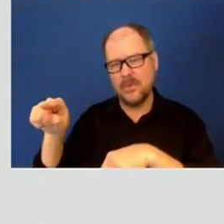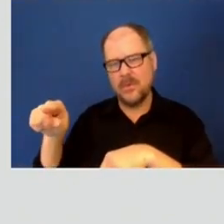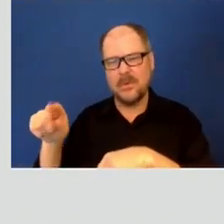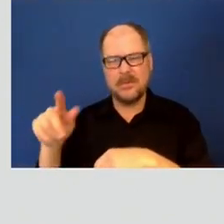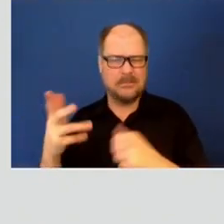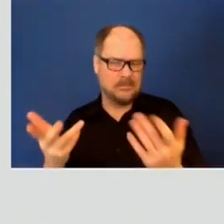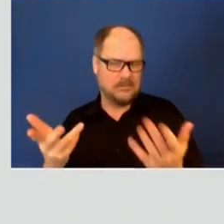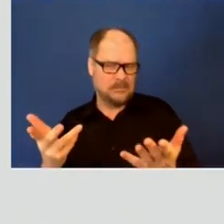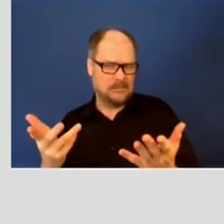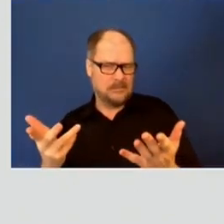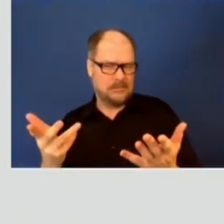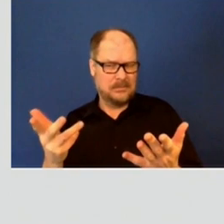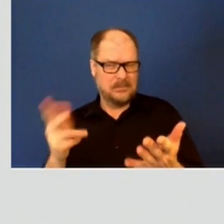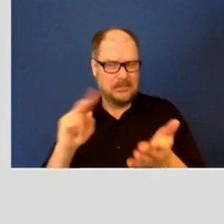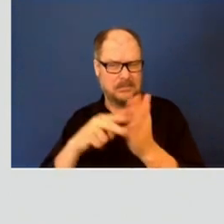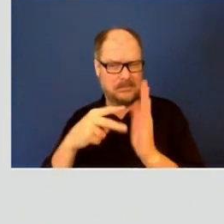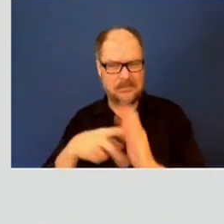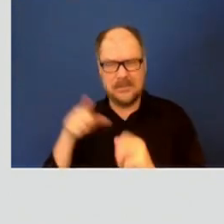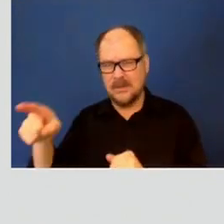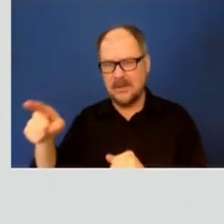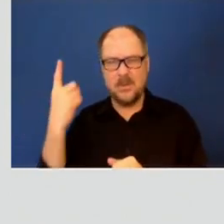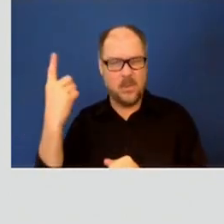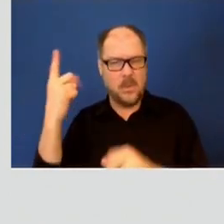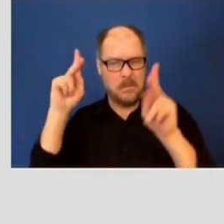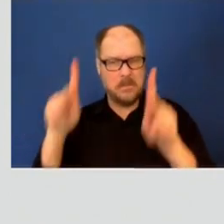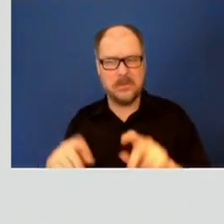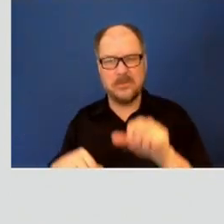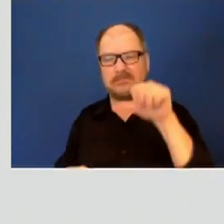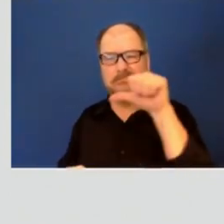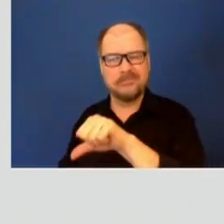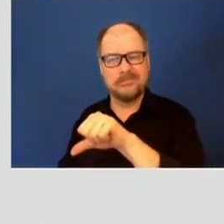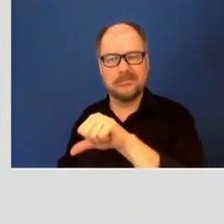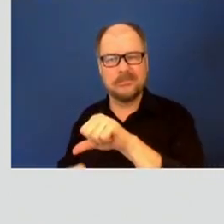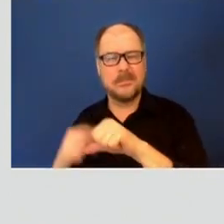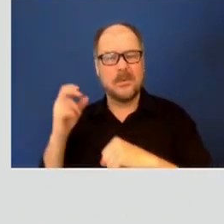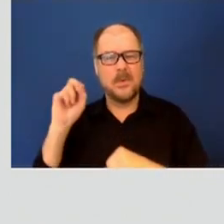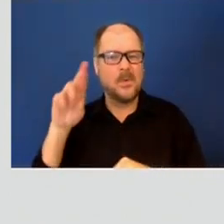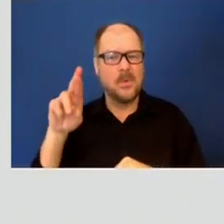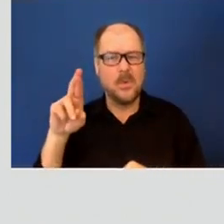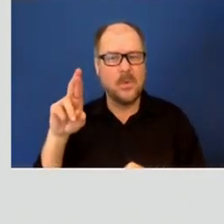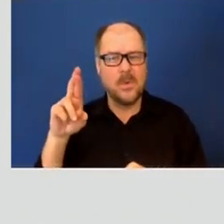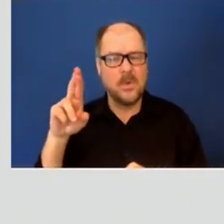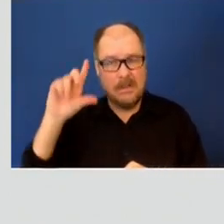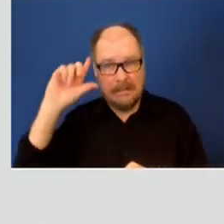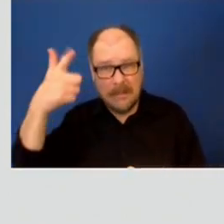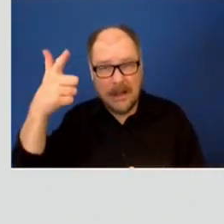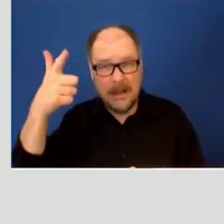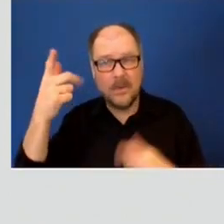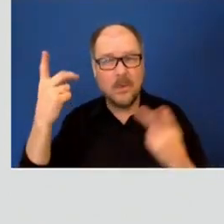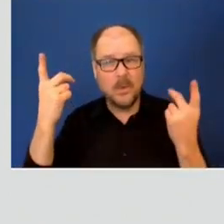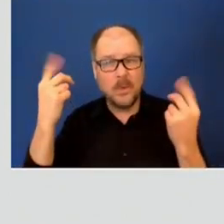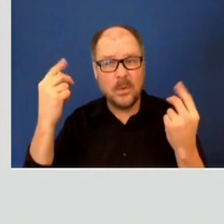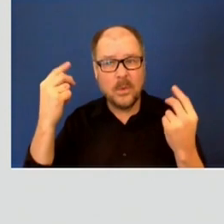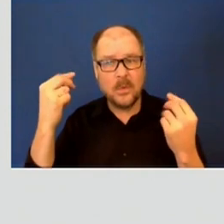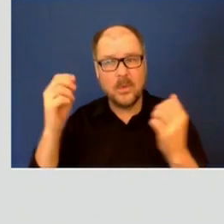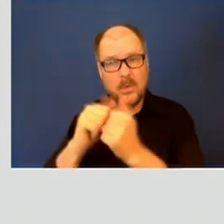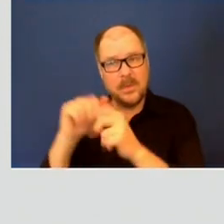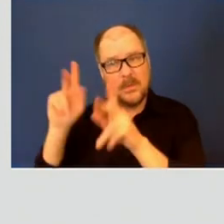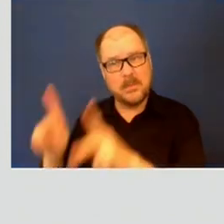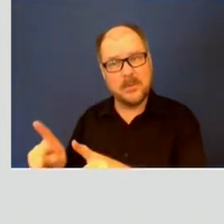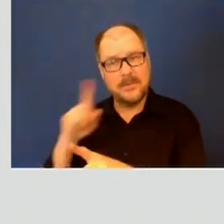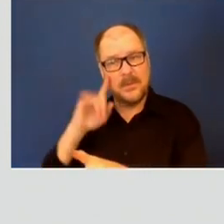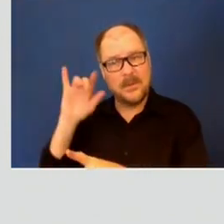don't know if that's, he's one who might have been turned away or if there's any recourse later or what happens with somebody like that?